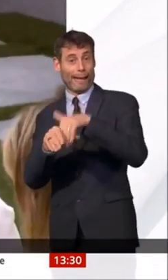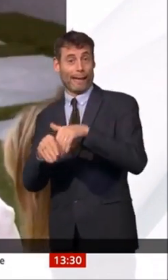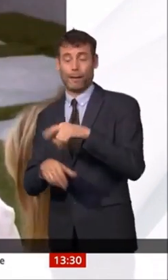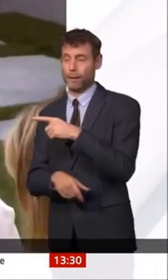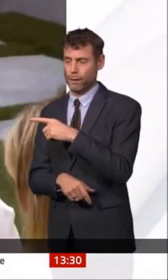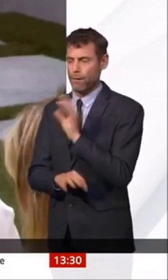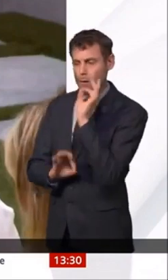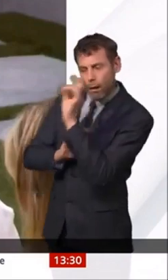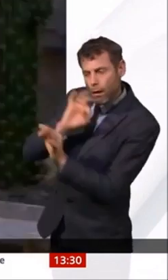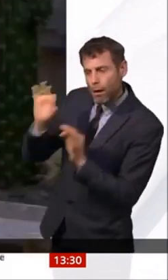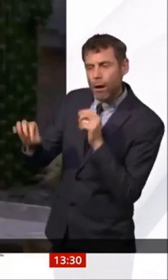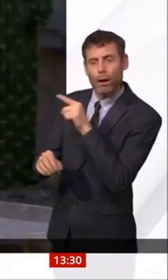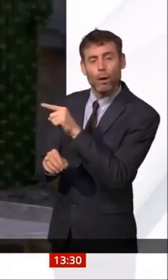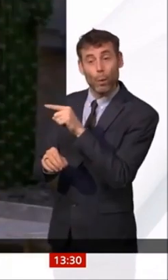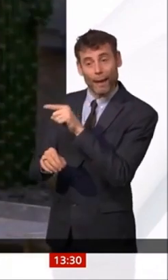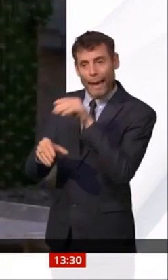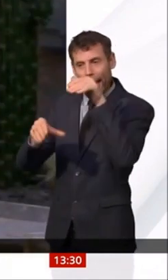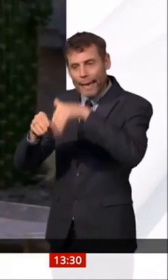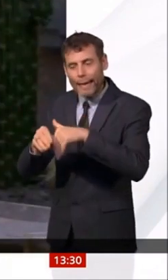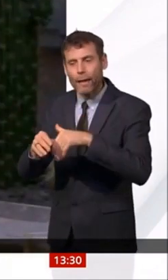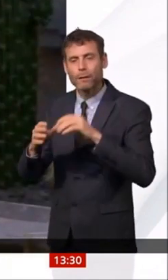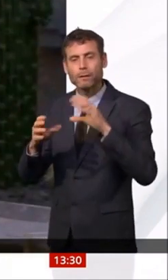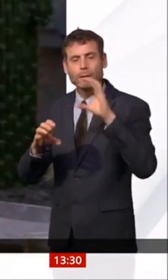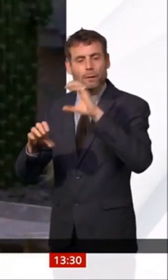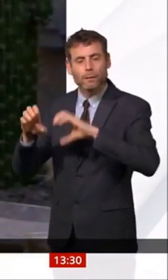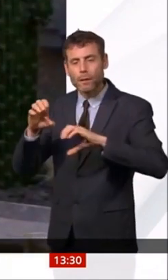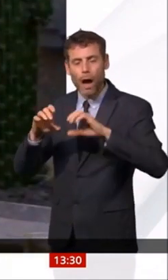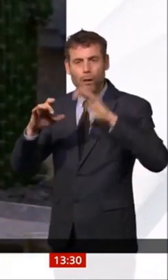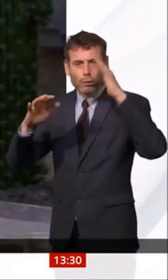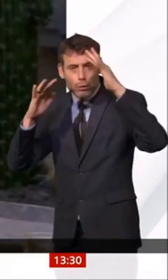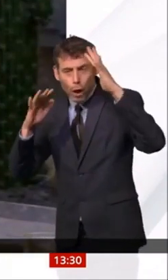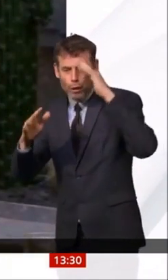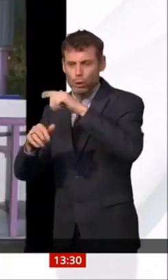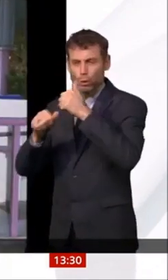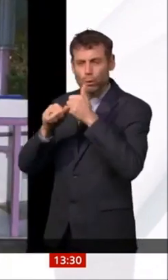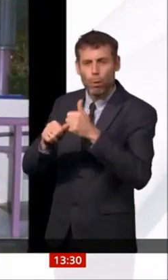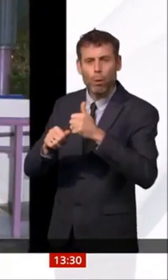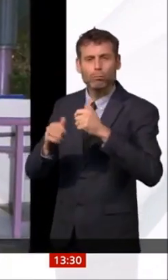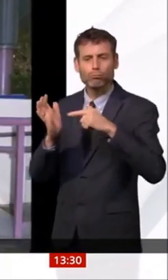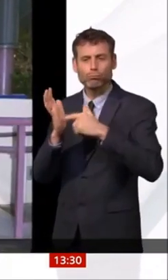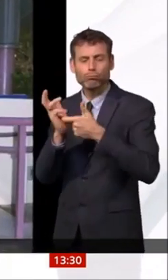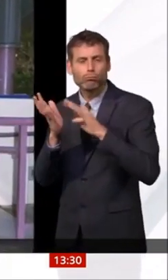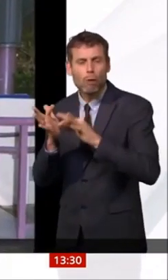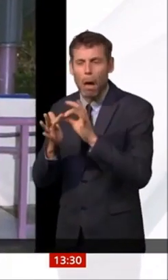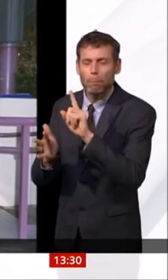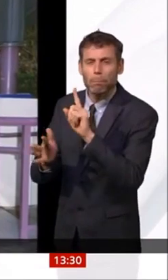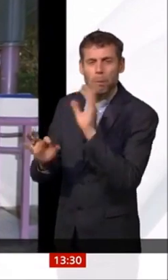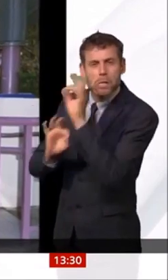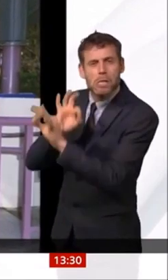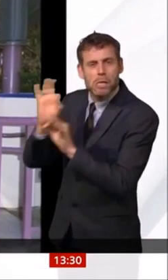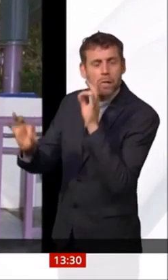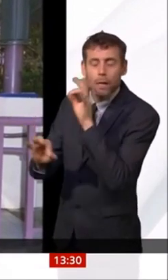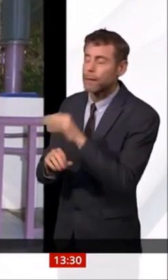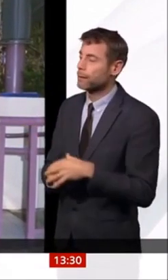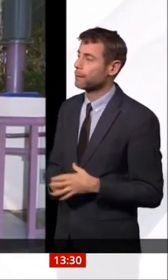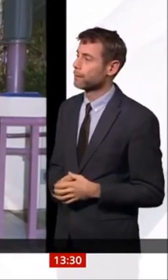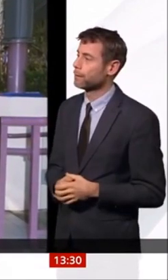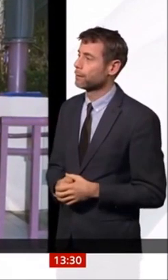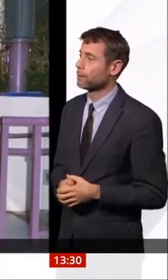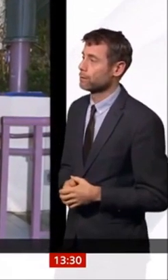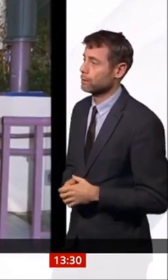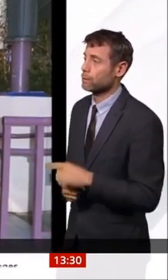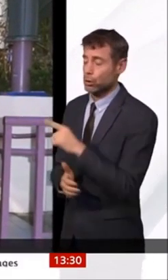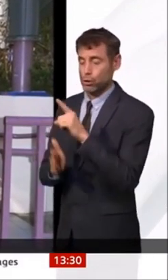quizzed about her role in the Church of Scientology and support of Donald Trump. Amongst those paying tribute today were John